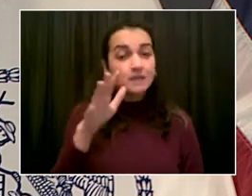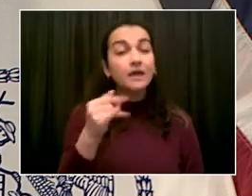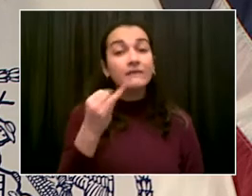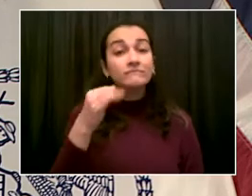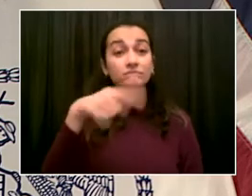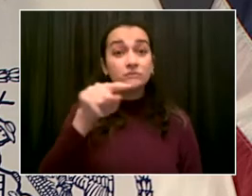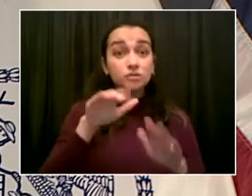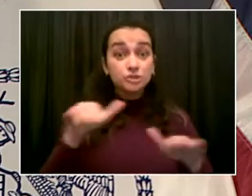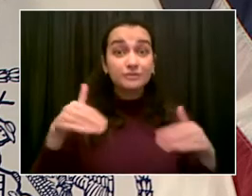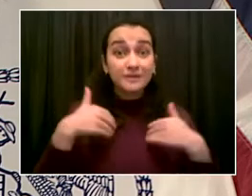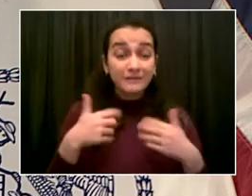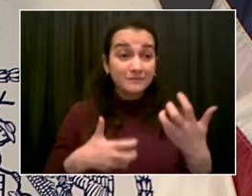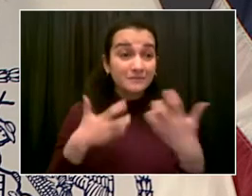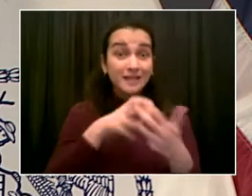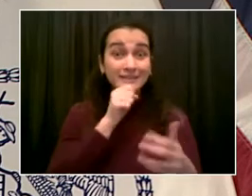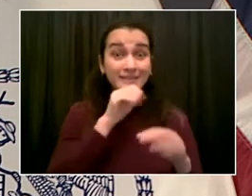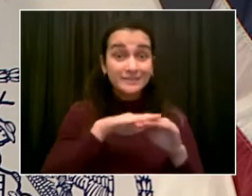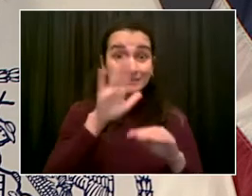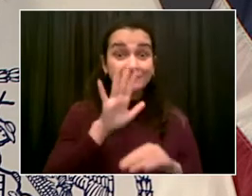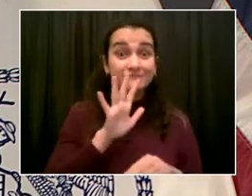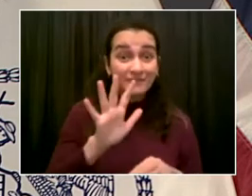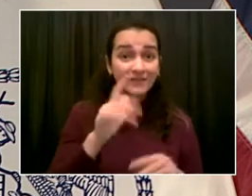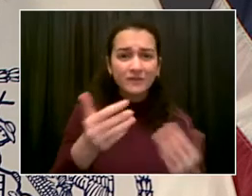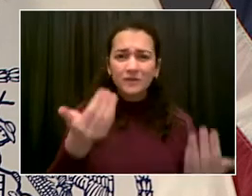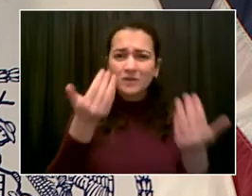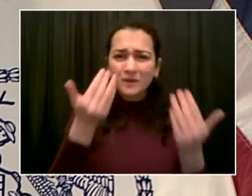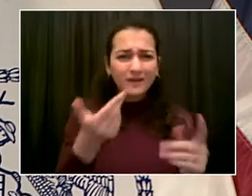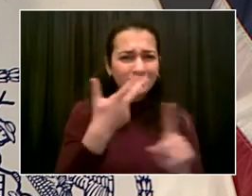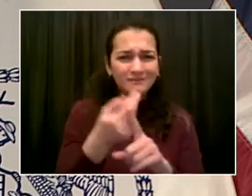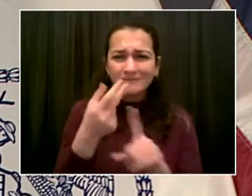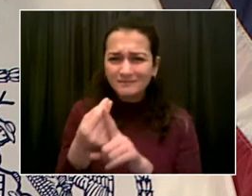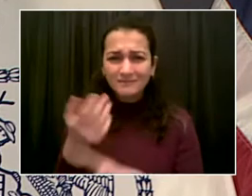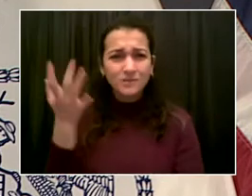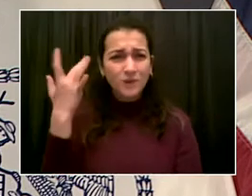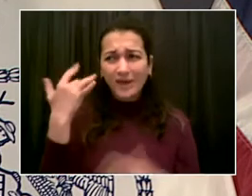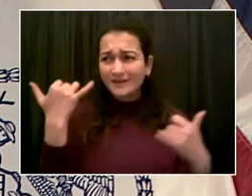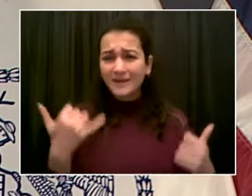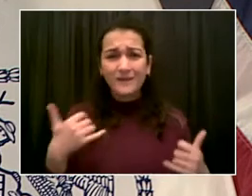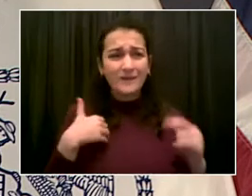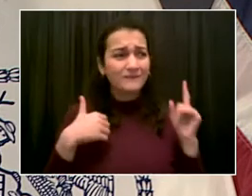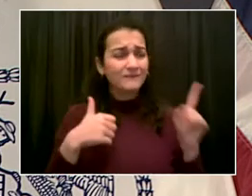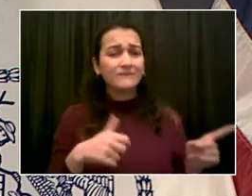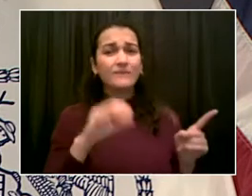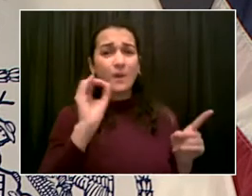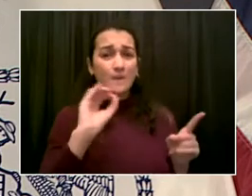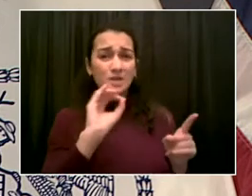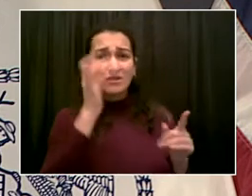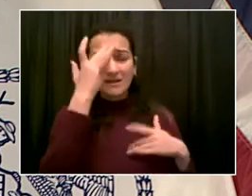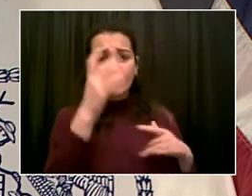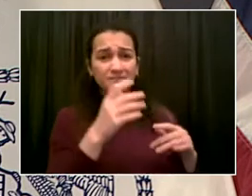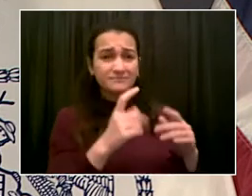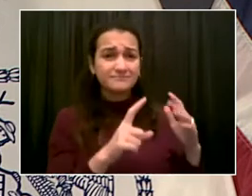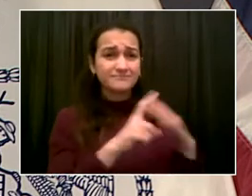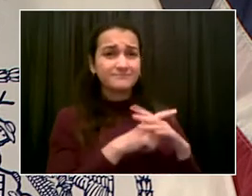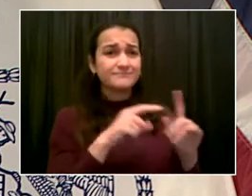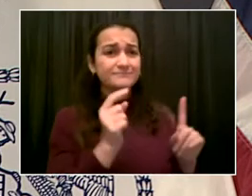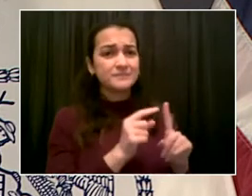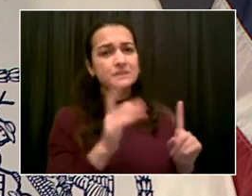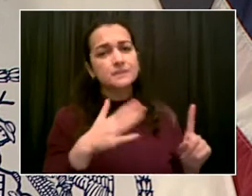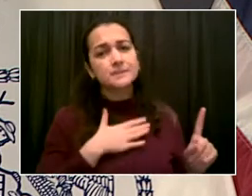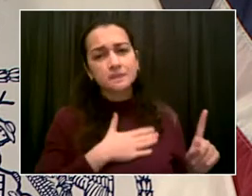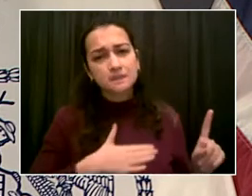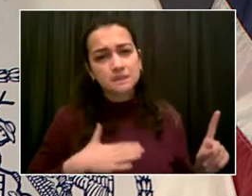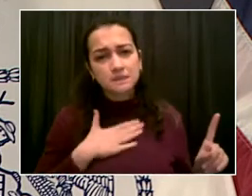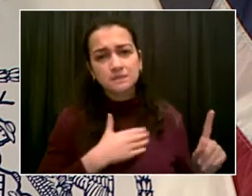especially makes sense now. Go out and do it today. We need to get our kids vaccinated. We need everyone to get those boosters. That's the best